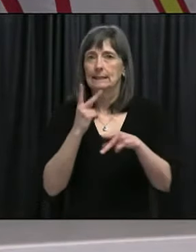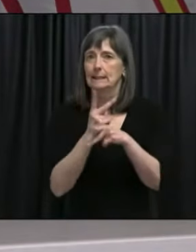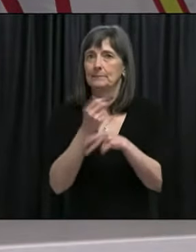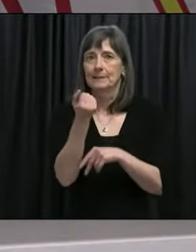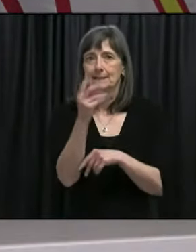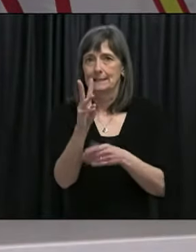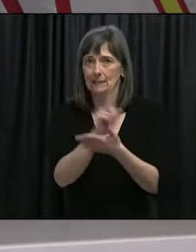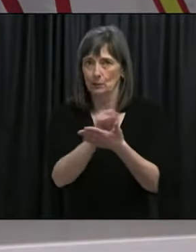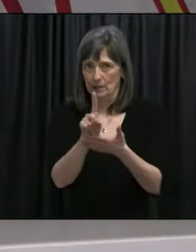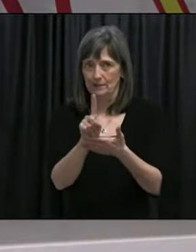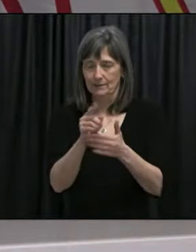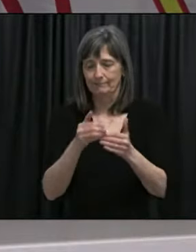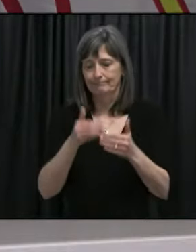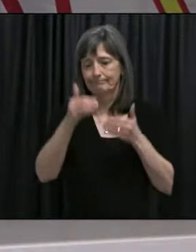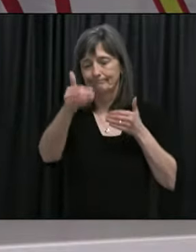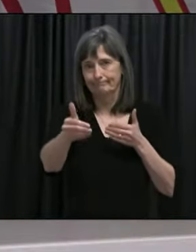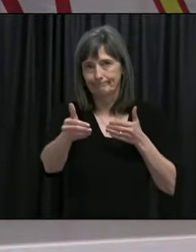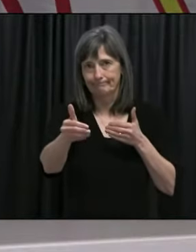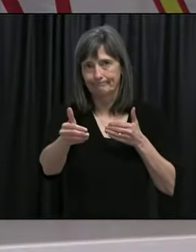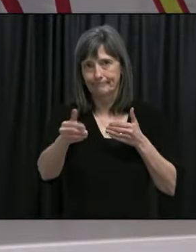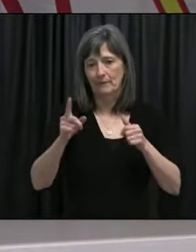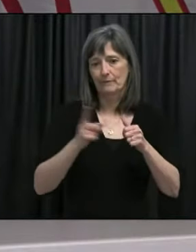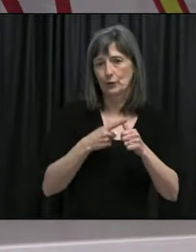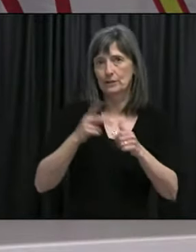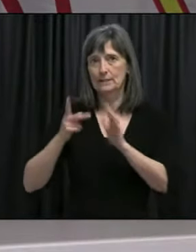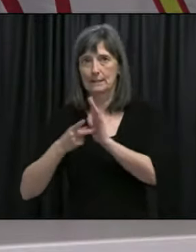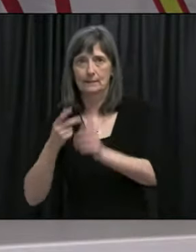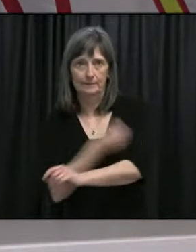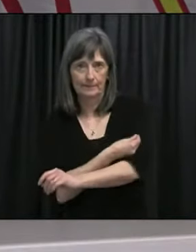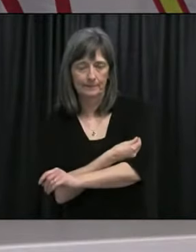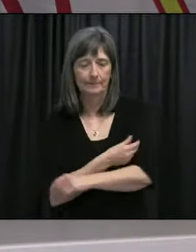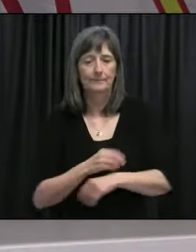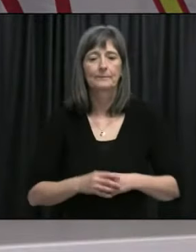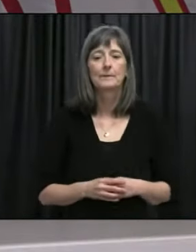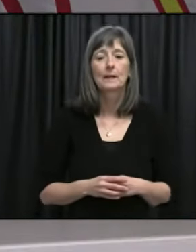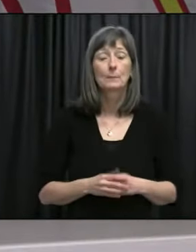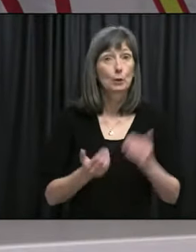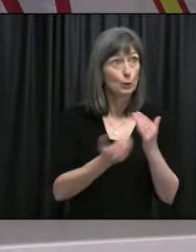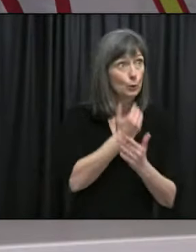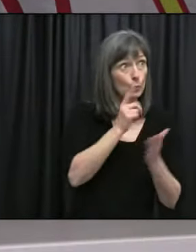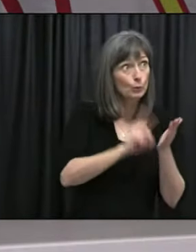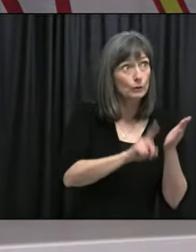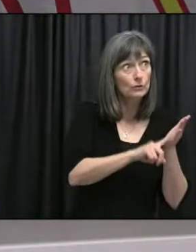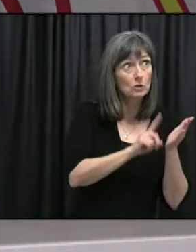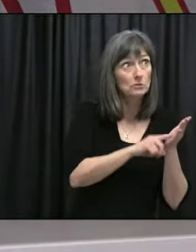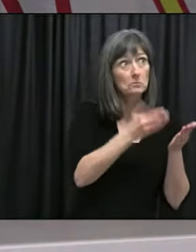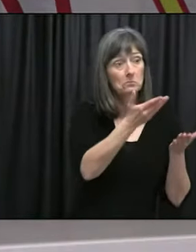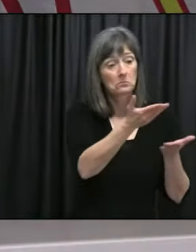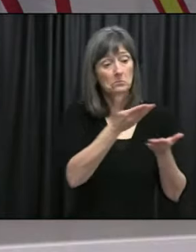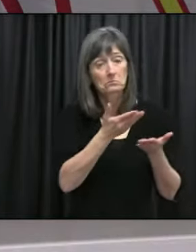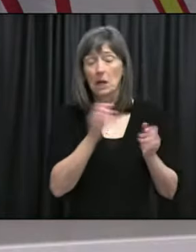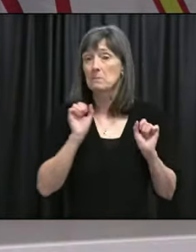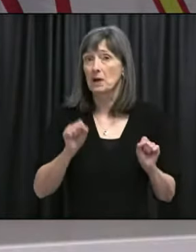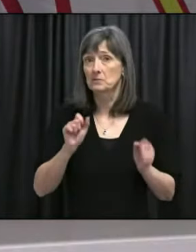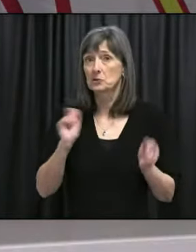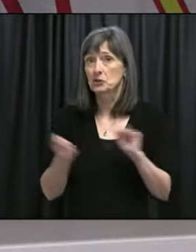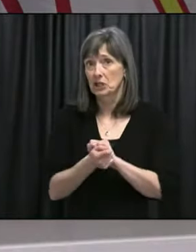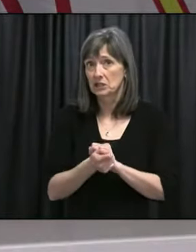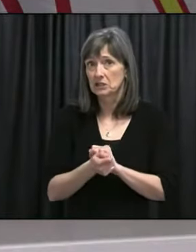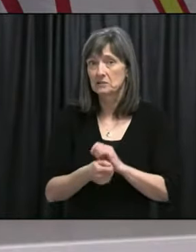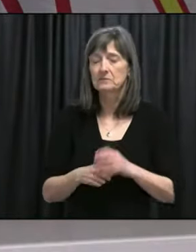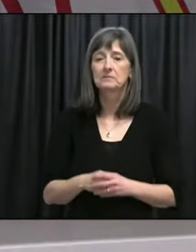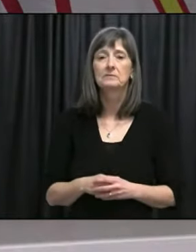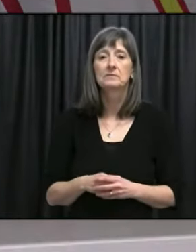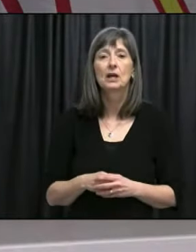uh, certainly, you know, we're always looking at new information that becomes available. Um, there's a difference between what we call a